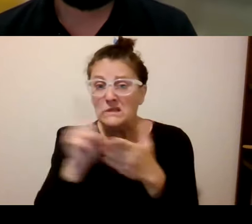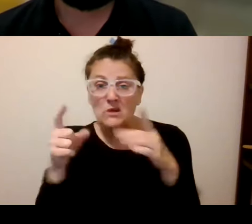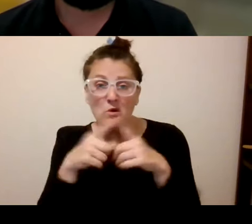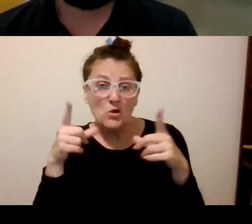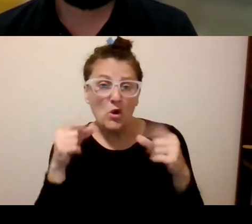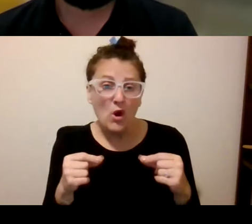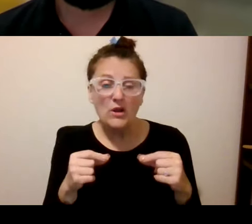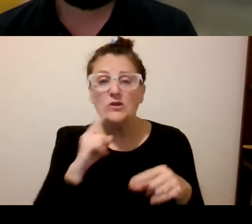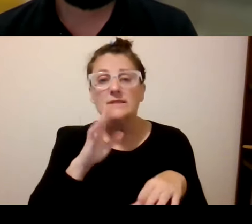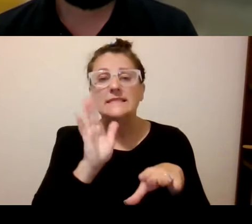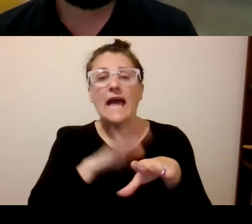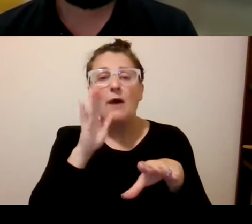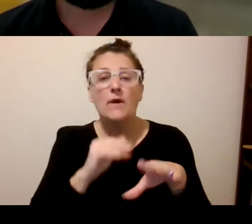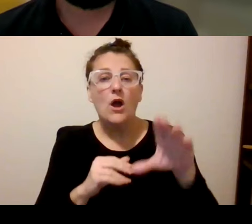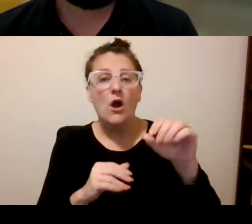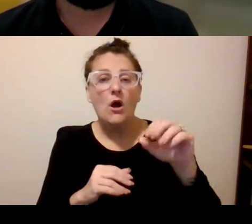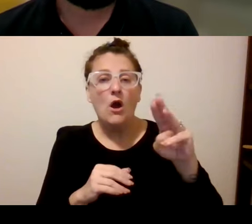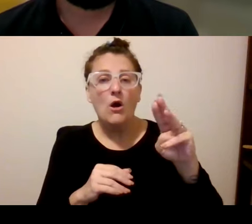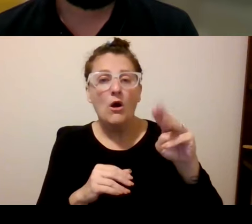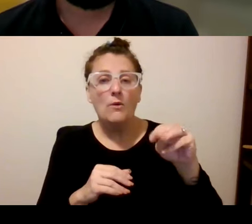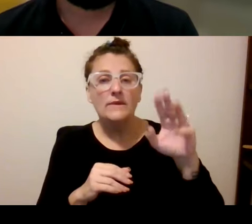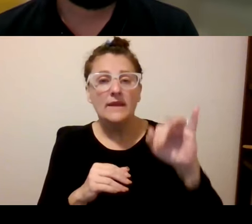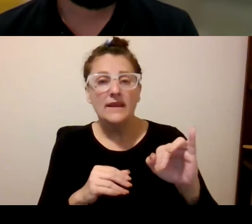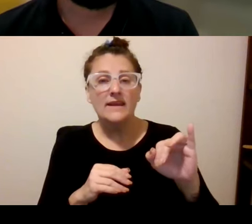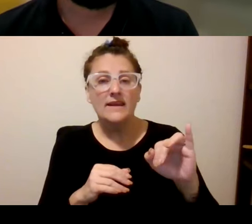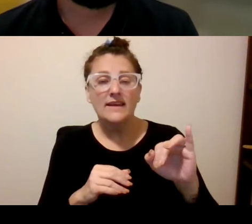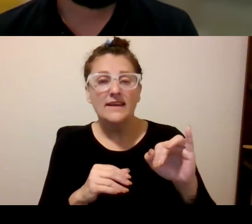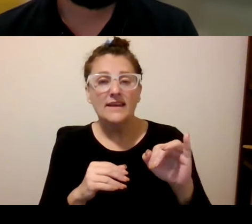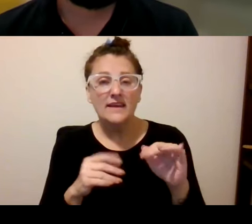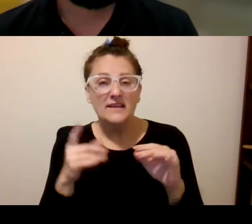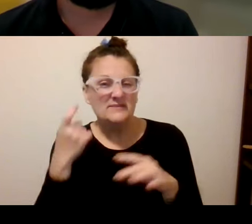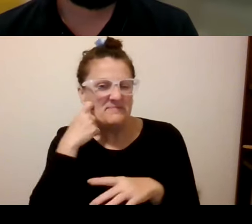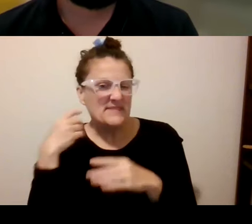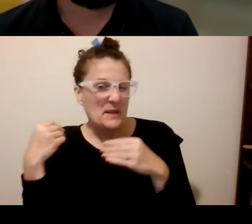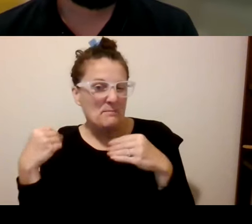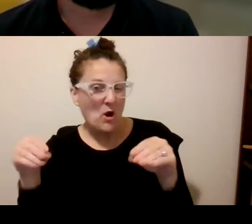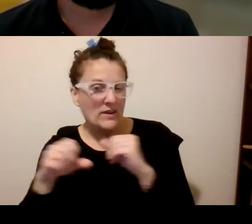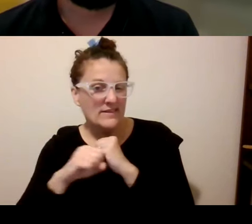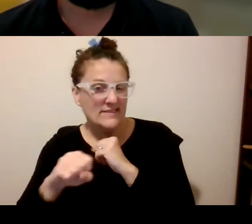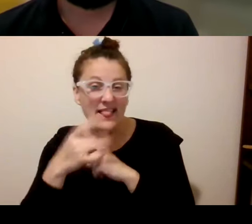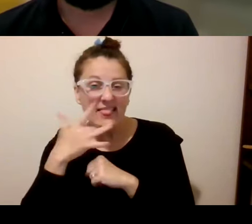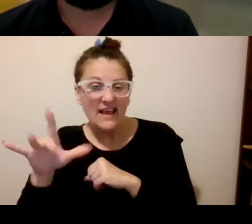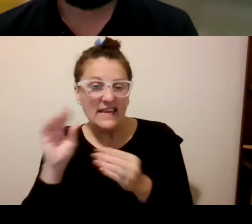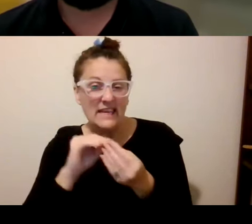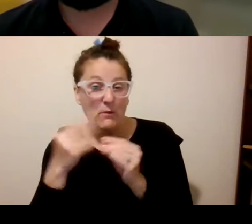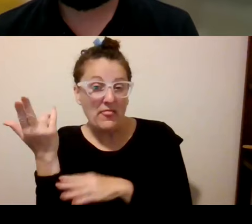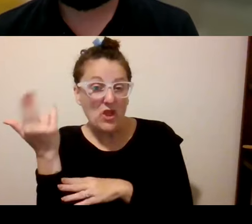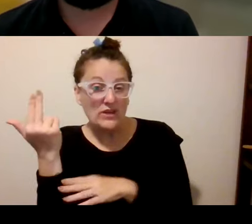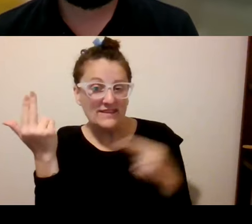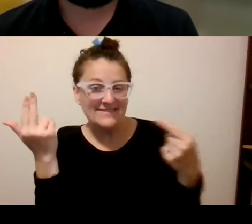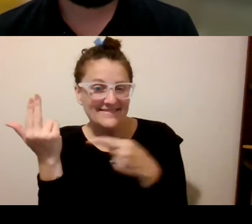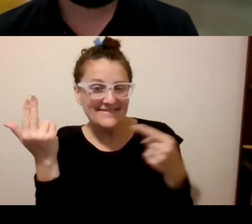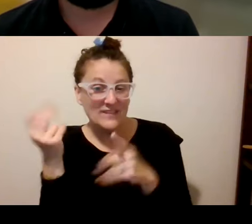know tap omni and if you hit you know what now is some marketing we've talked about lucky number 13 once you hit 13